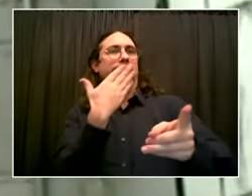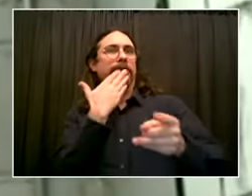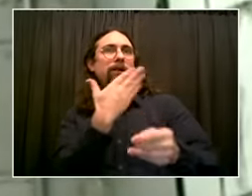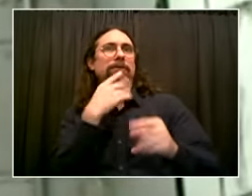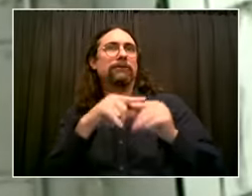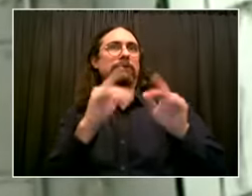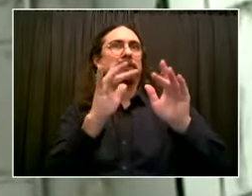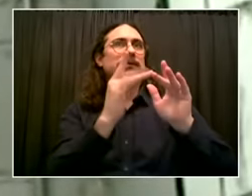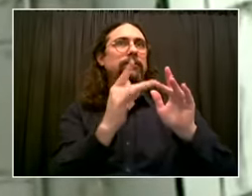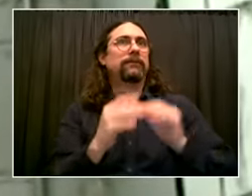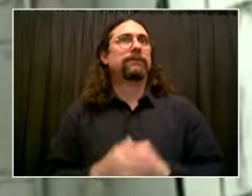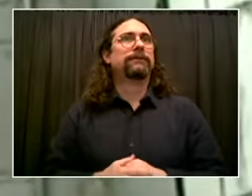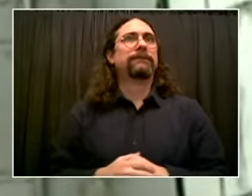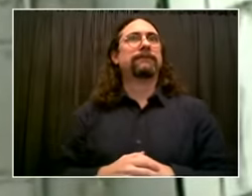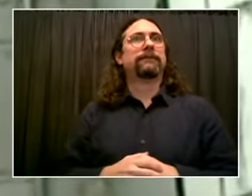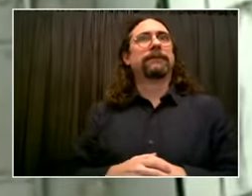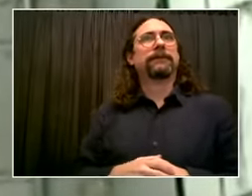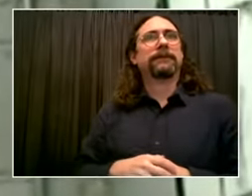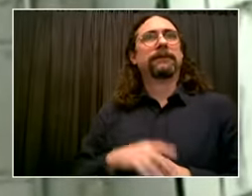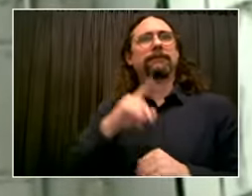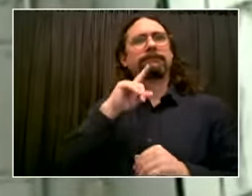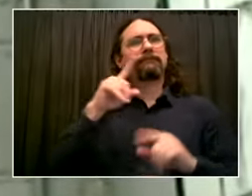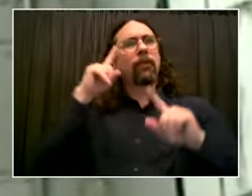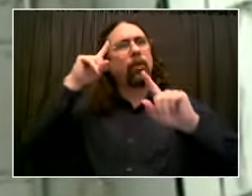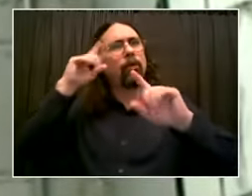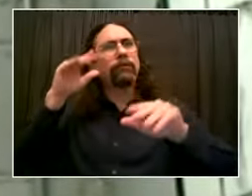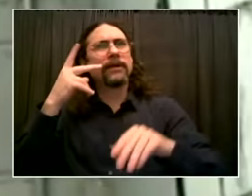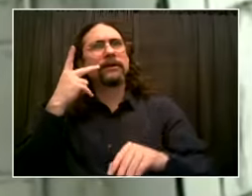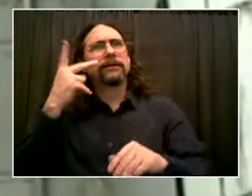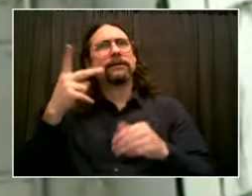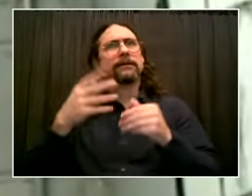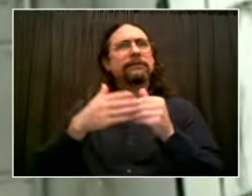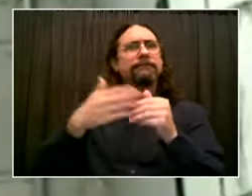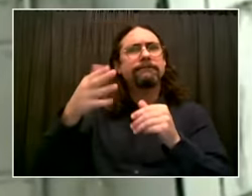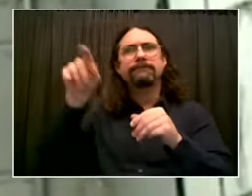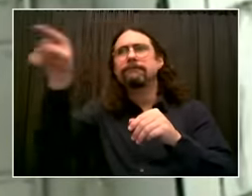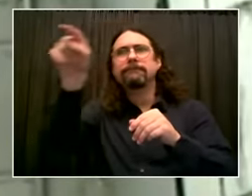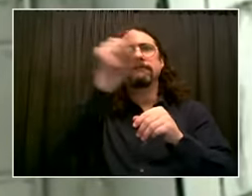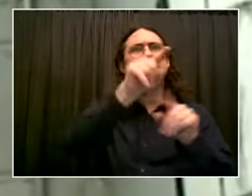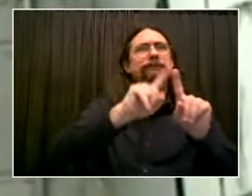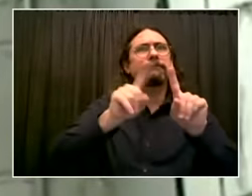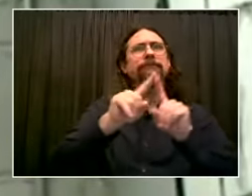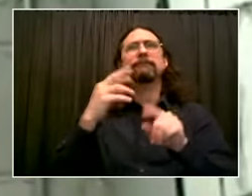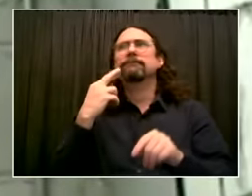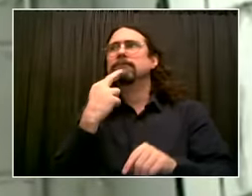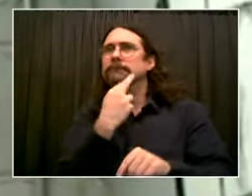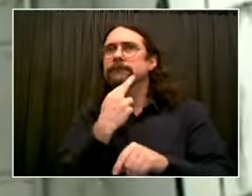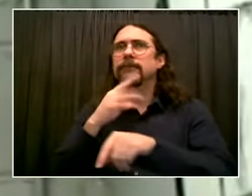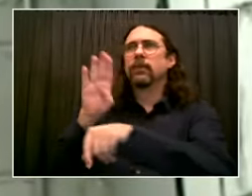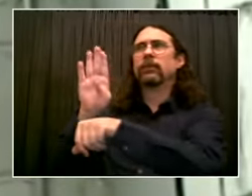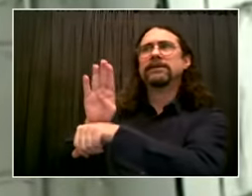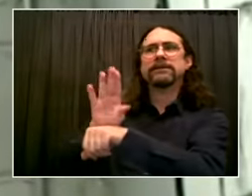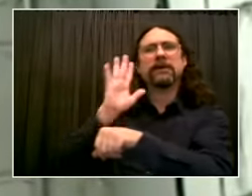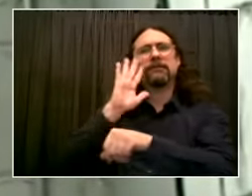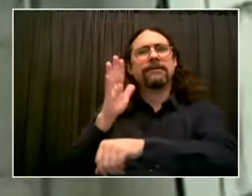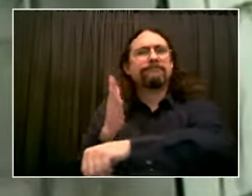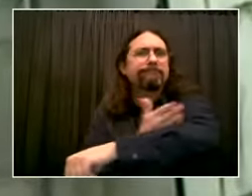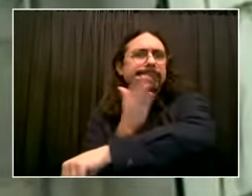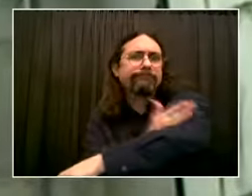could use this tool to make ordering seafood easier and more efficient, and this needs reliable internet.